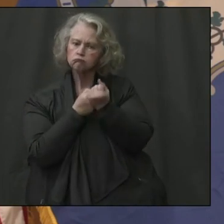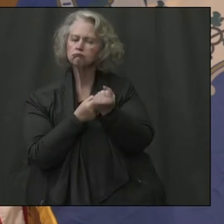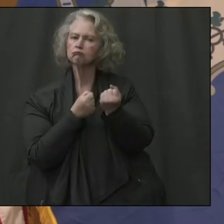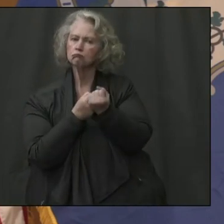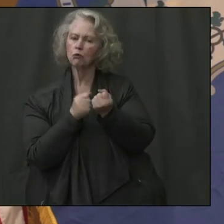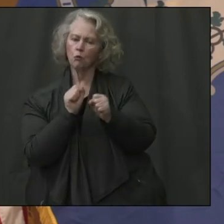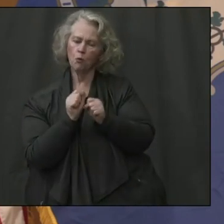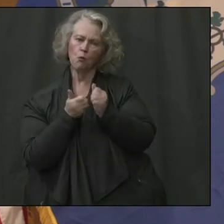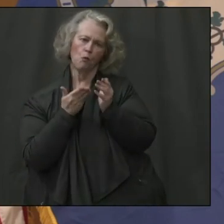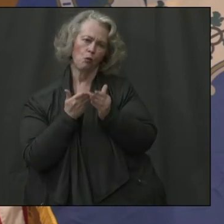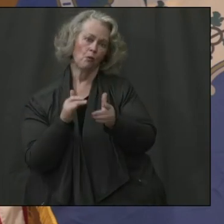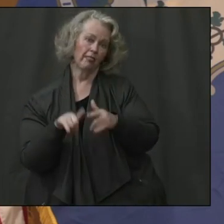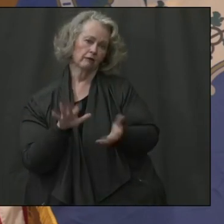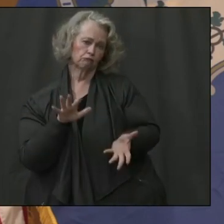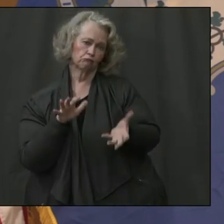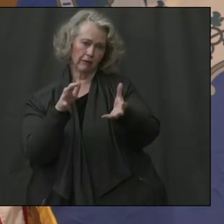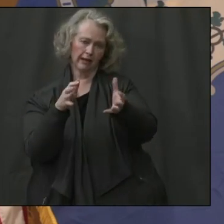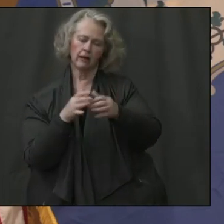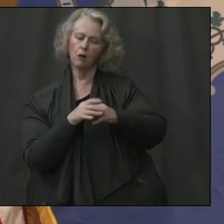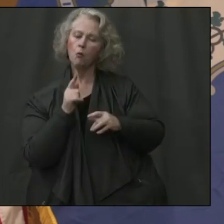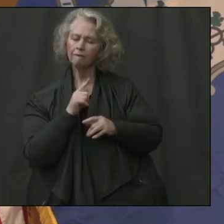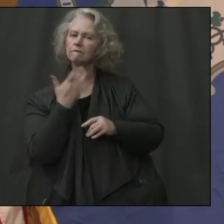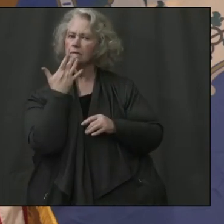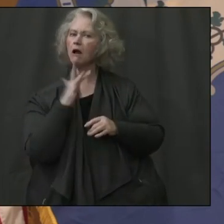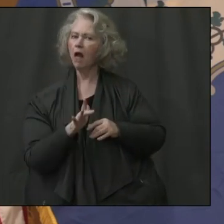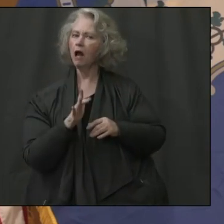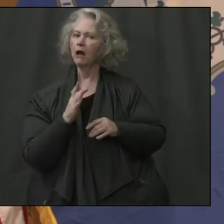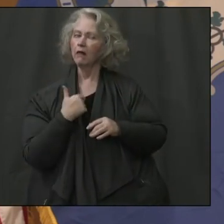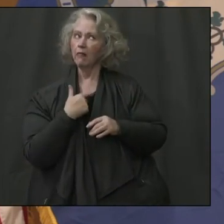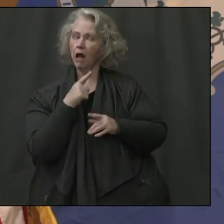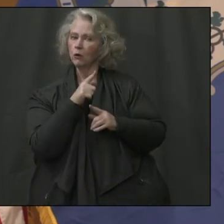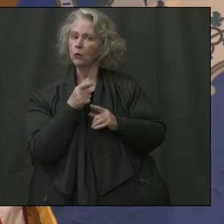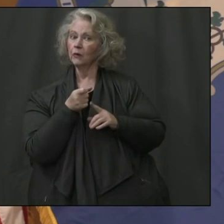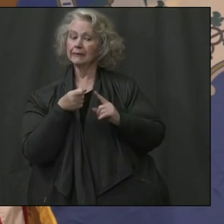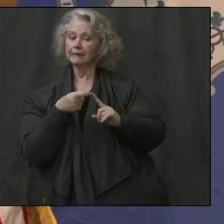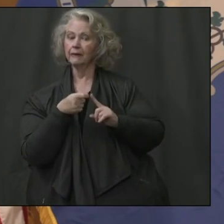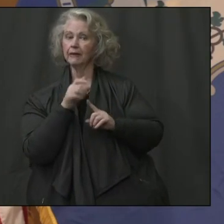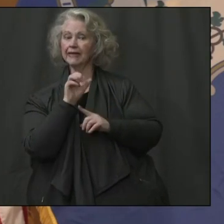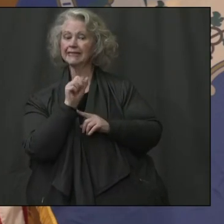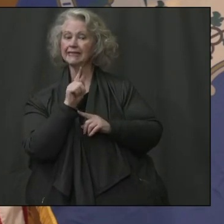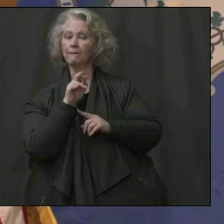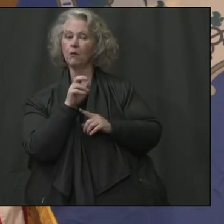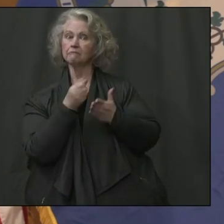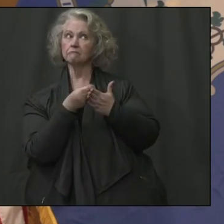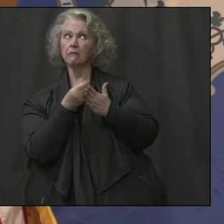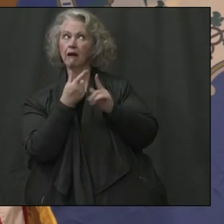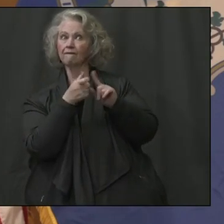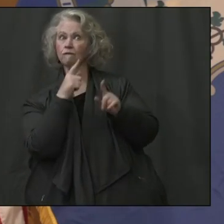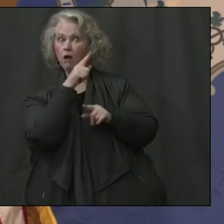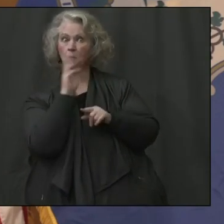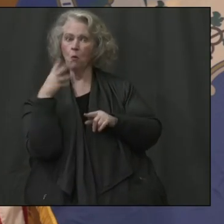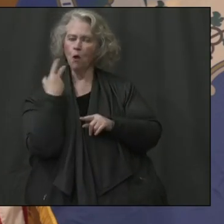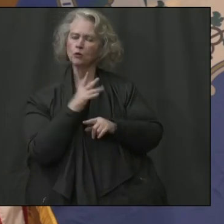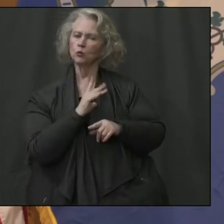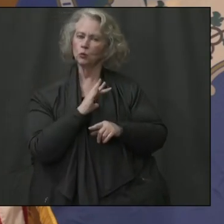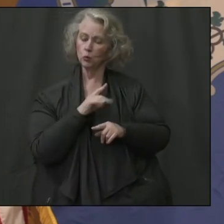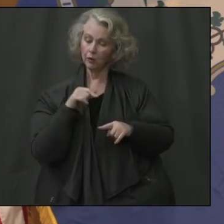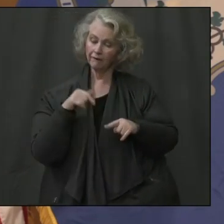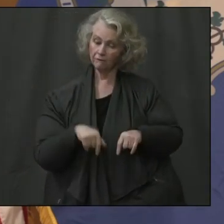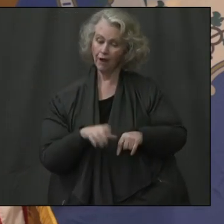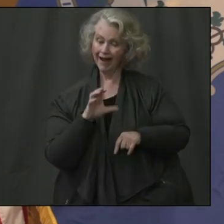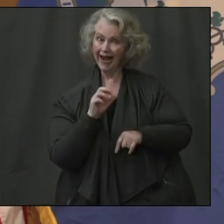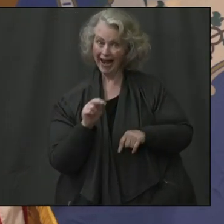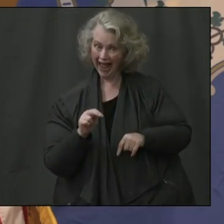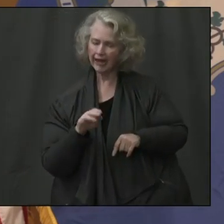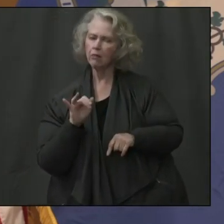Um, we are very fortunate with a robust, um, stimulus package that came out of Washington. And so from the state's perspective, that has